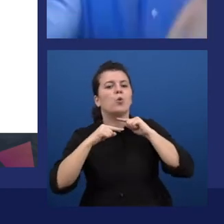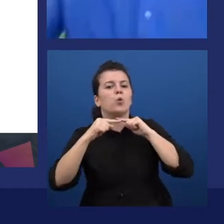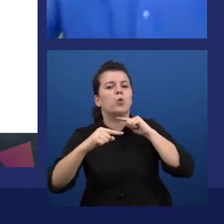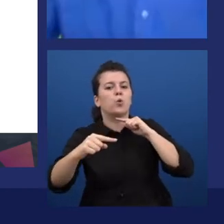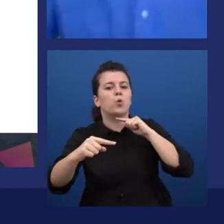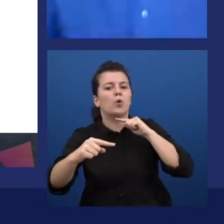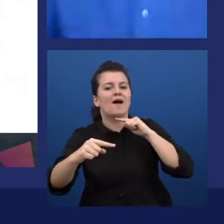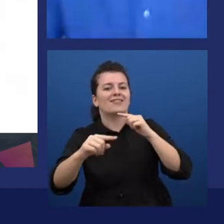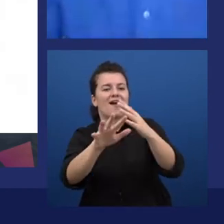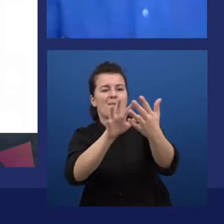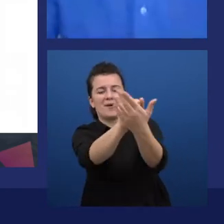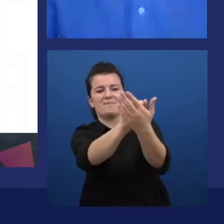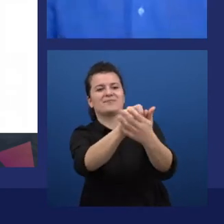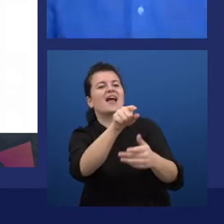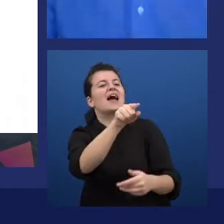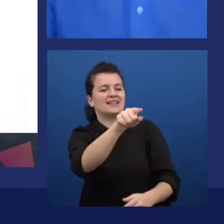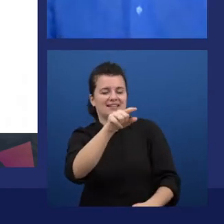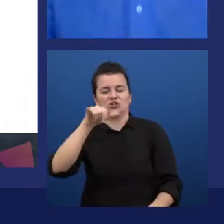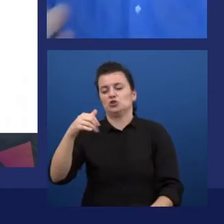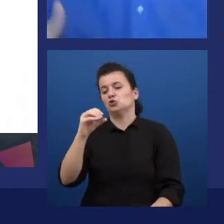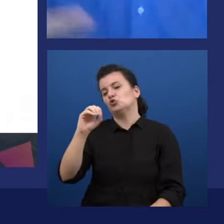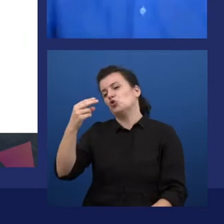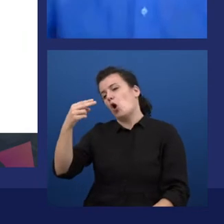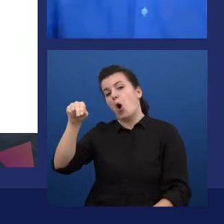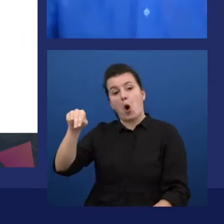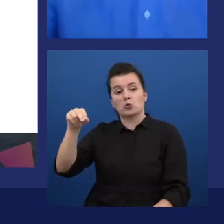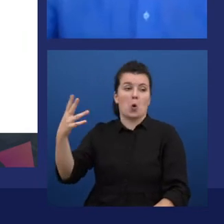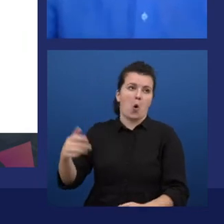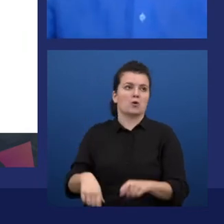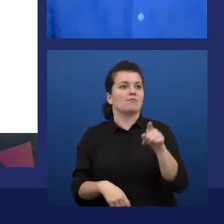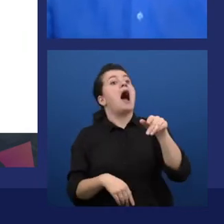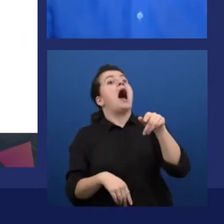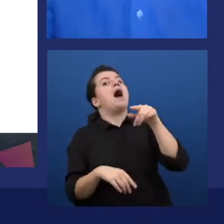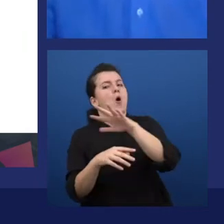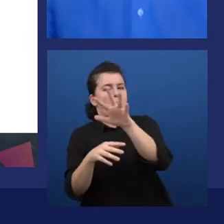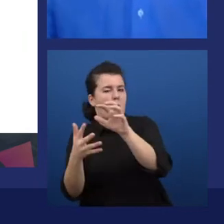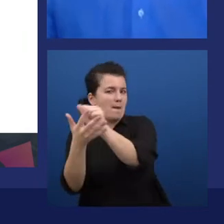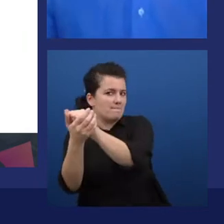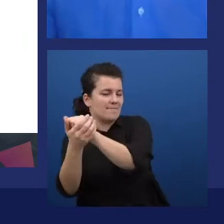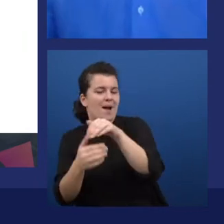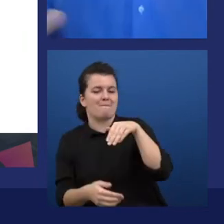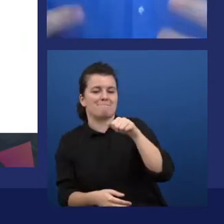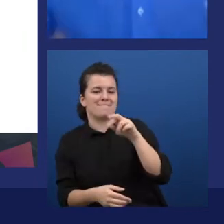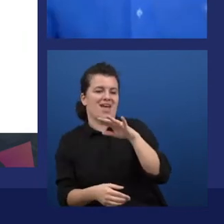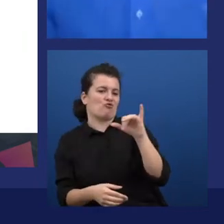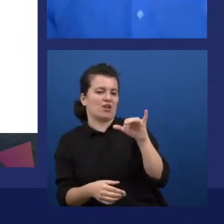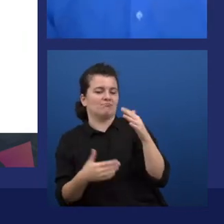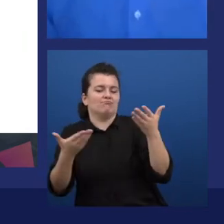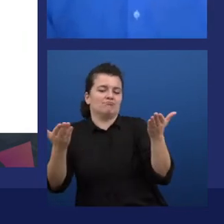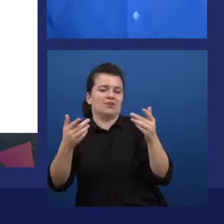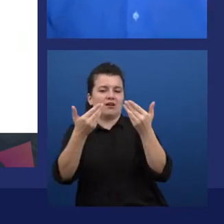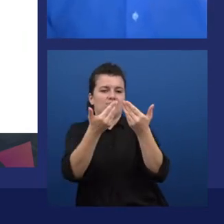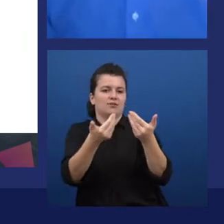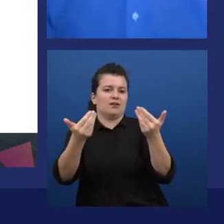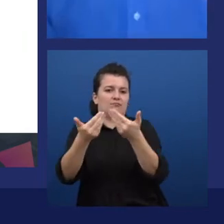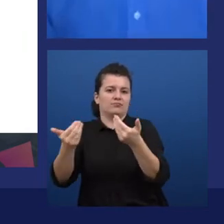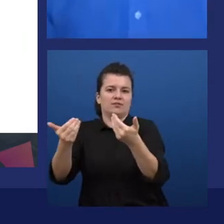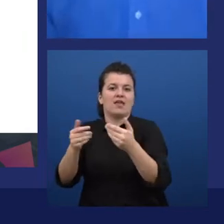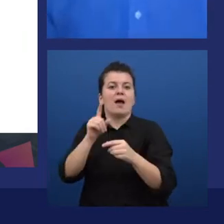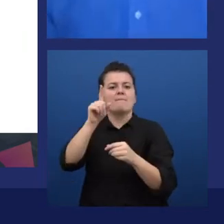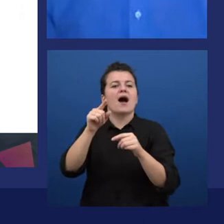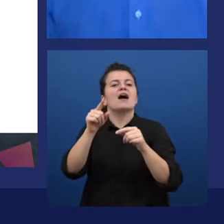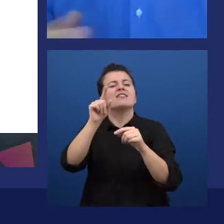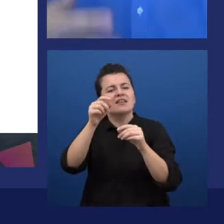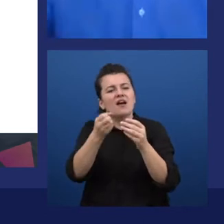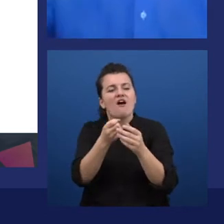this is John, this is Mary. And again, this has to work against a preloaded database of